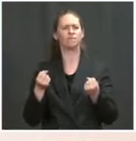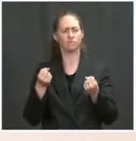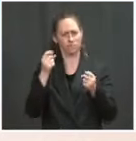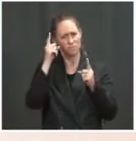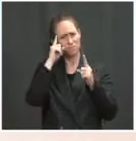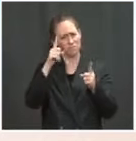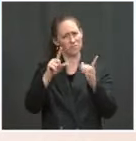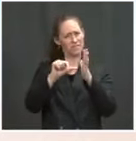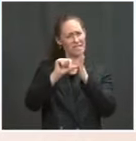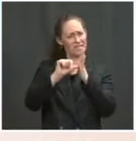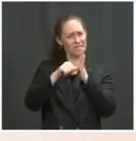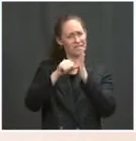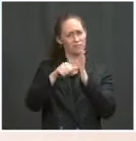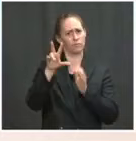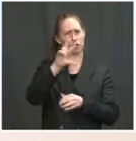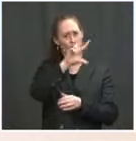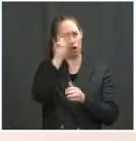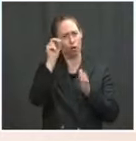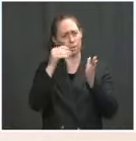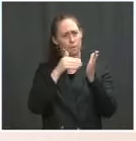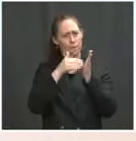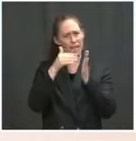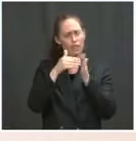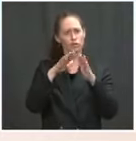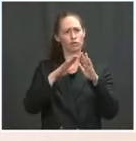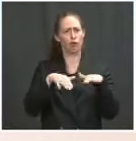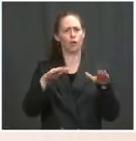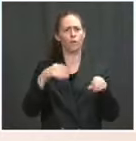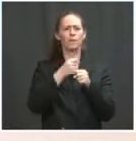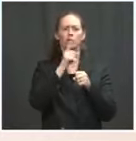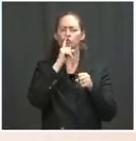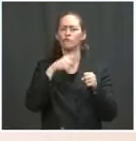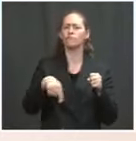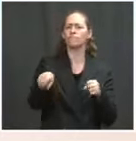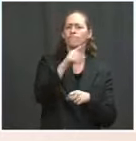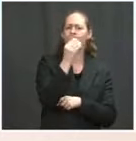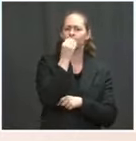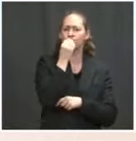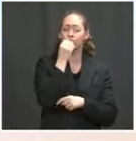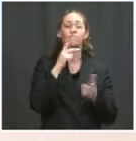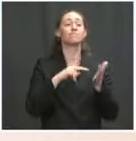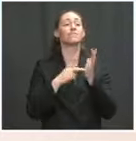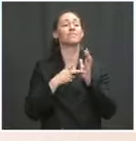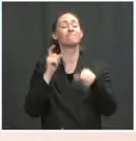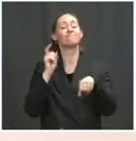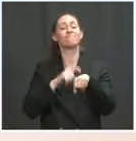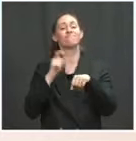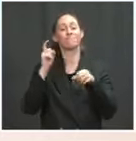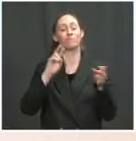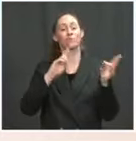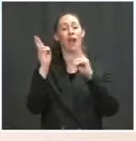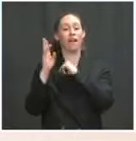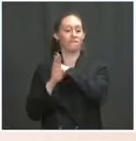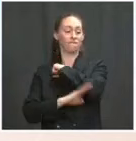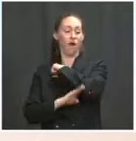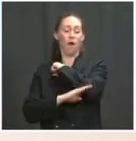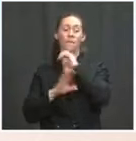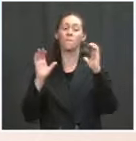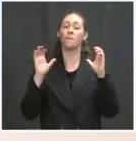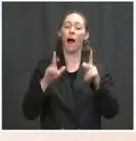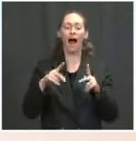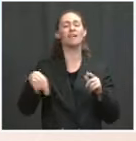be better prepared to begin school ready to learn in the fall. We're also extending, with this effort,